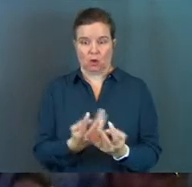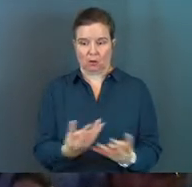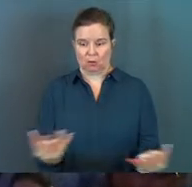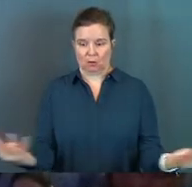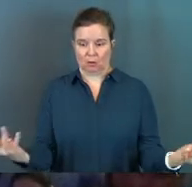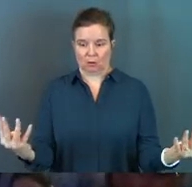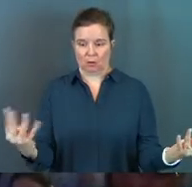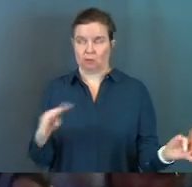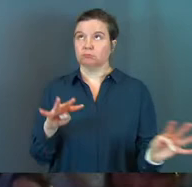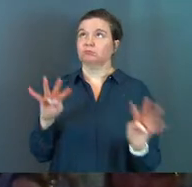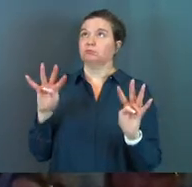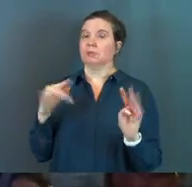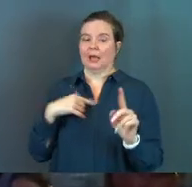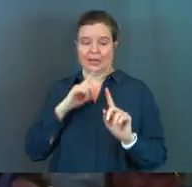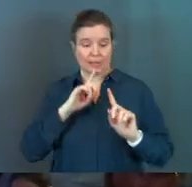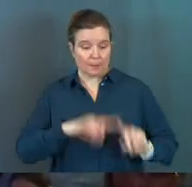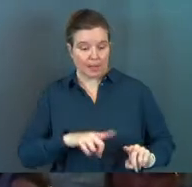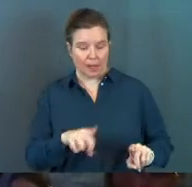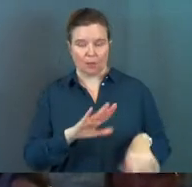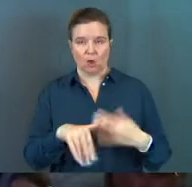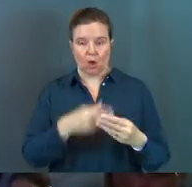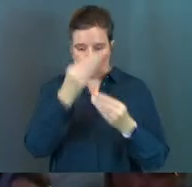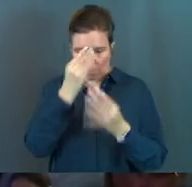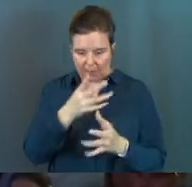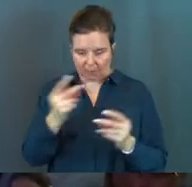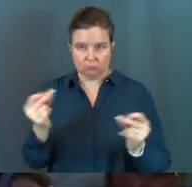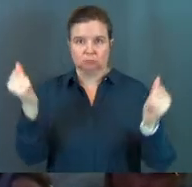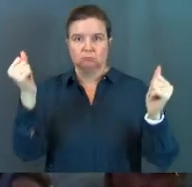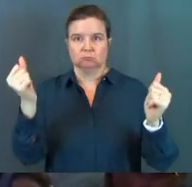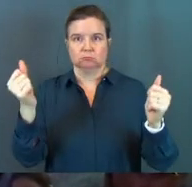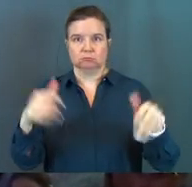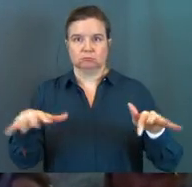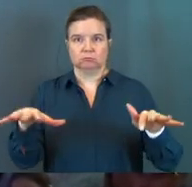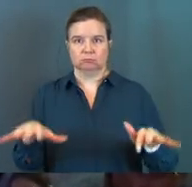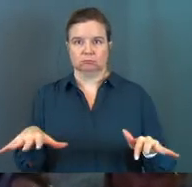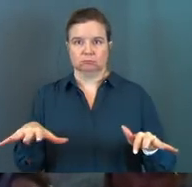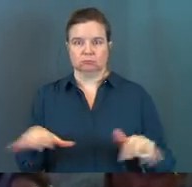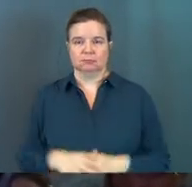around him and he gives a command and they all obey instantly.